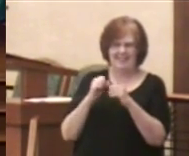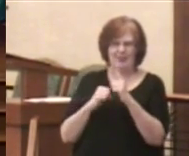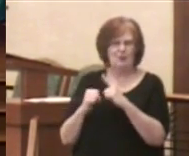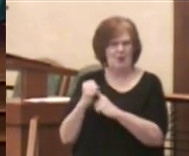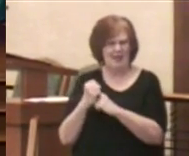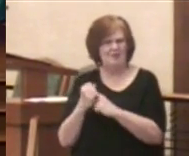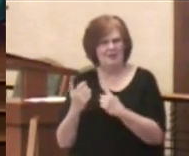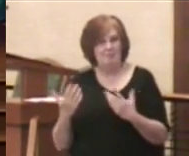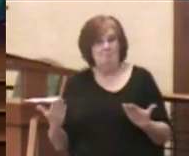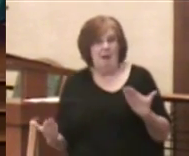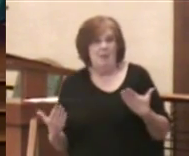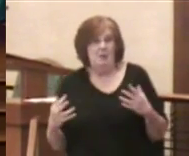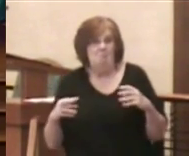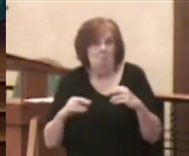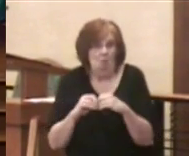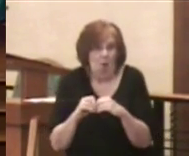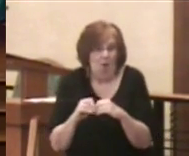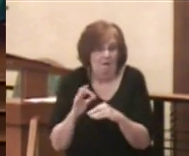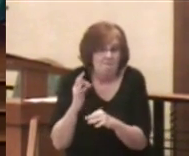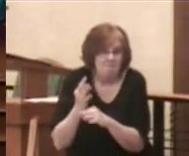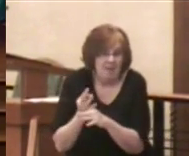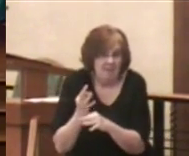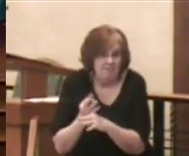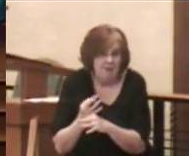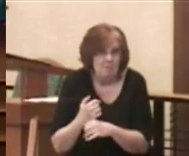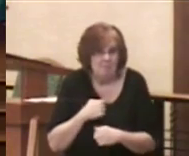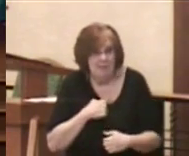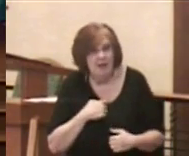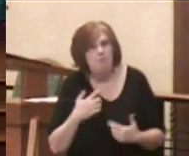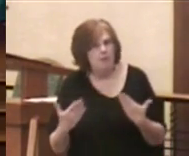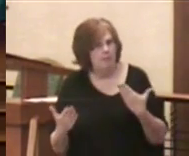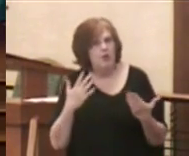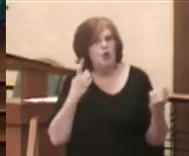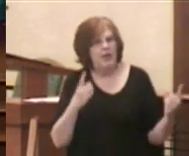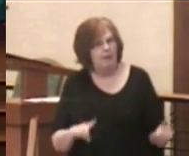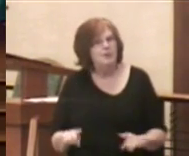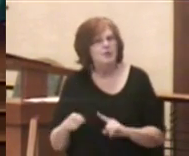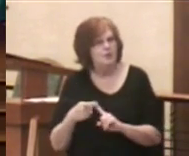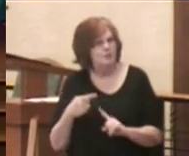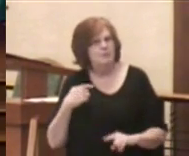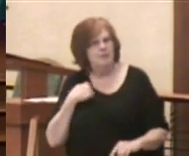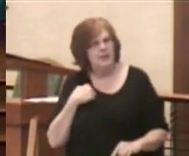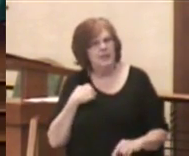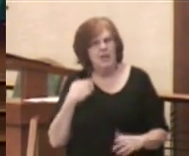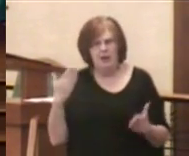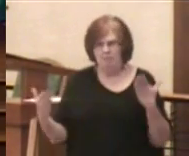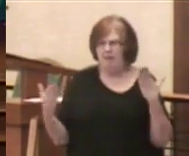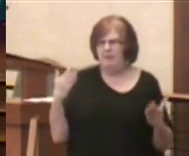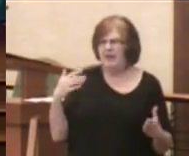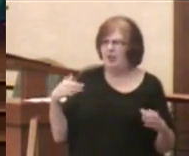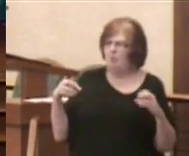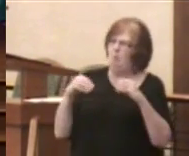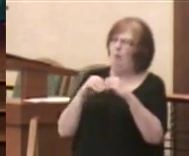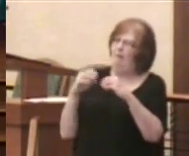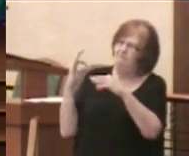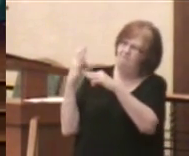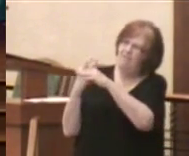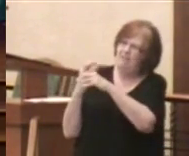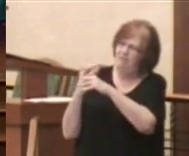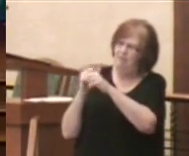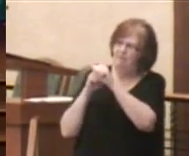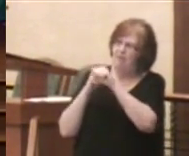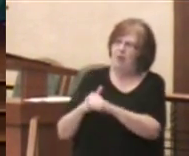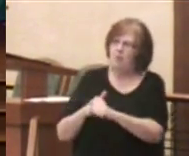Maybe if I was more faithful, well, maybe these things could happen to me. Or maybe if I was more faithful, I